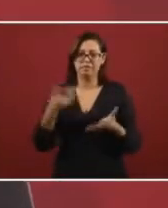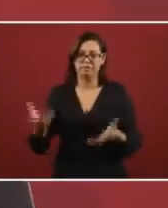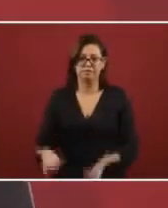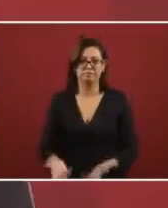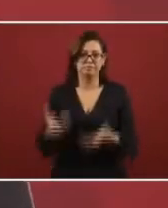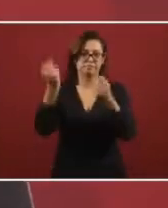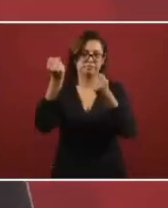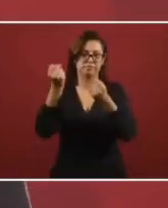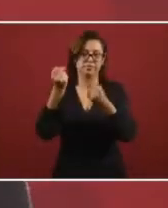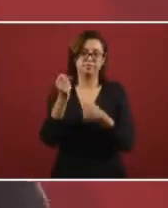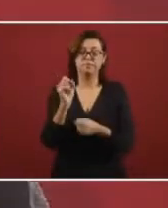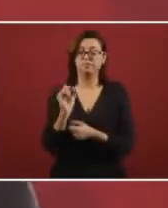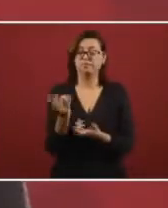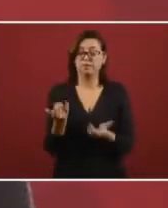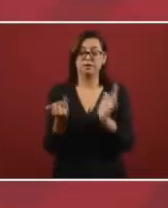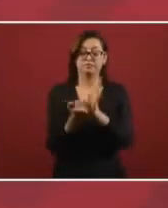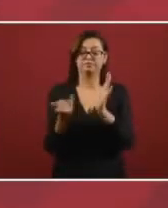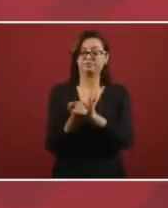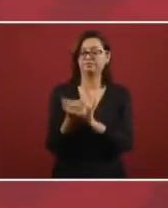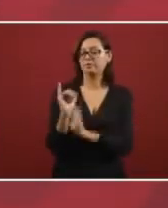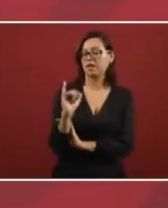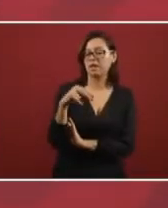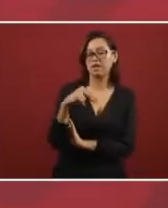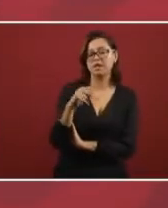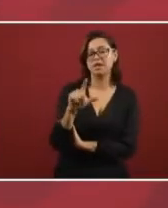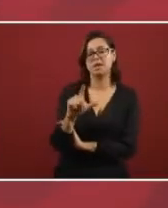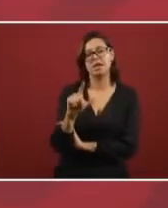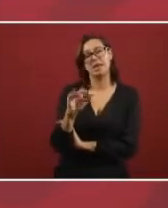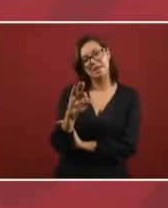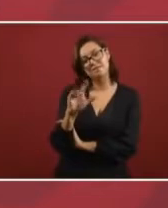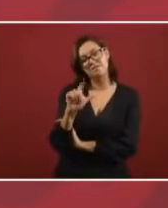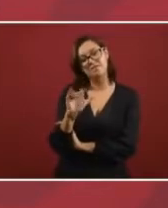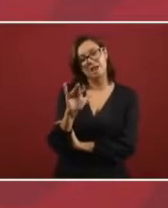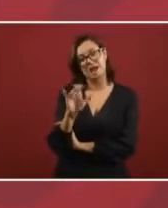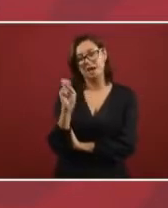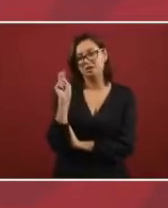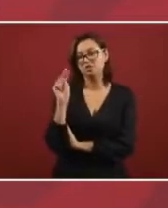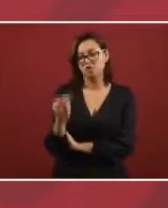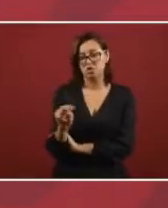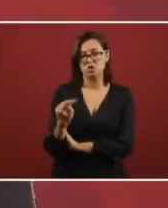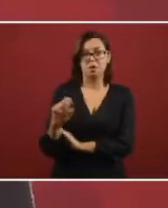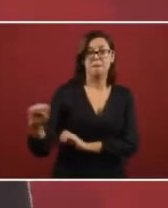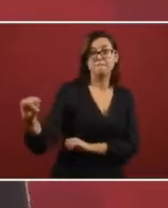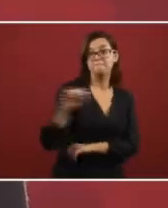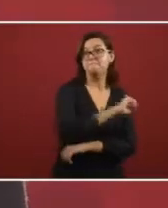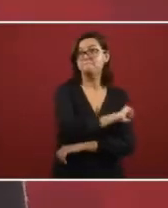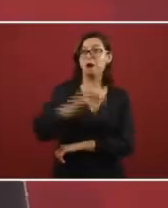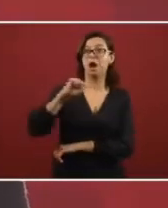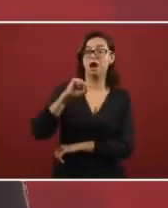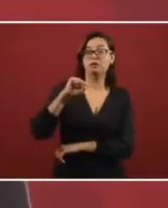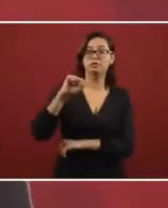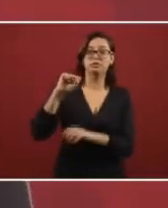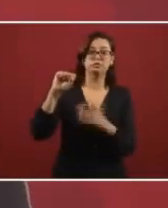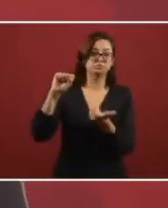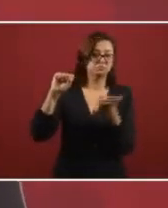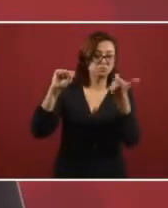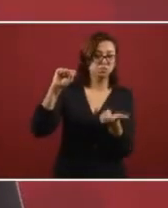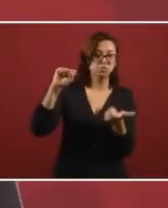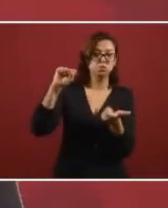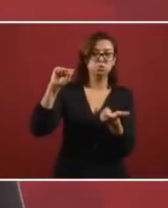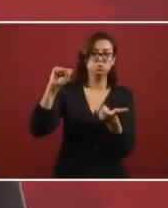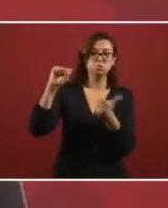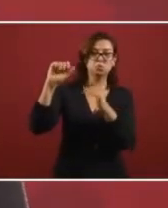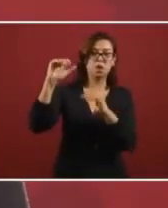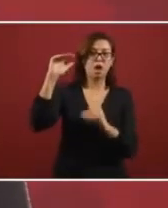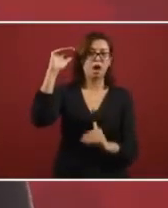increase in salary that is below inflation like it happened before in several years of the last 36 years